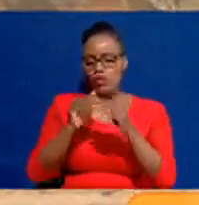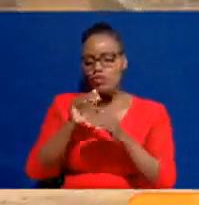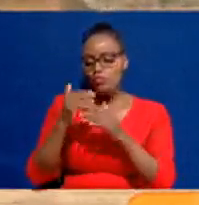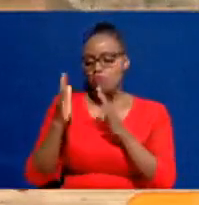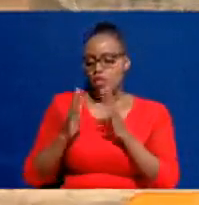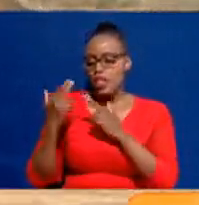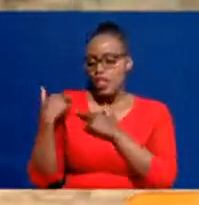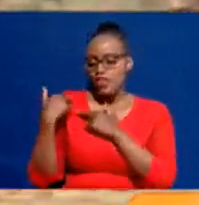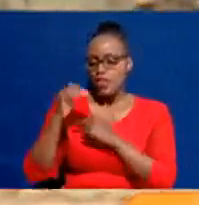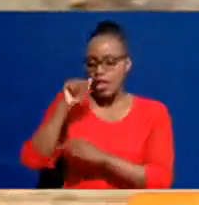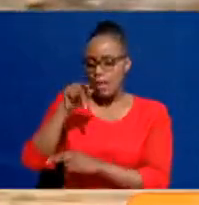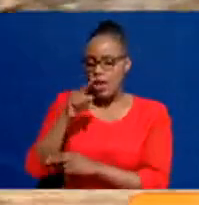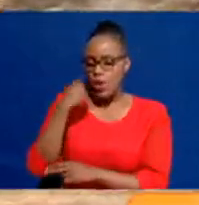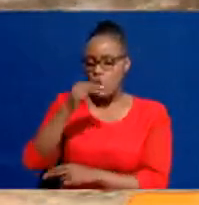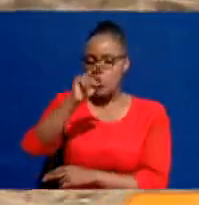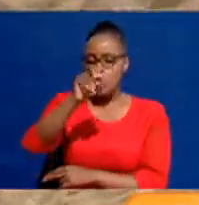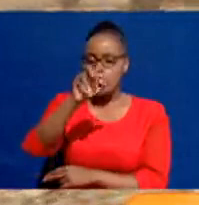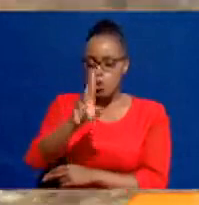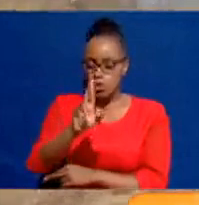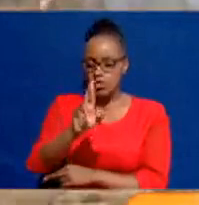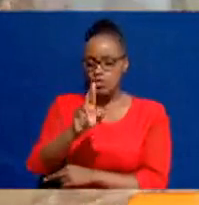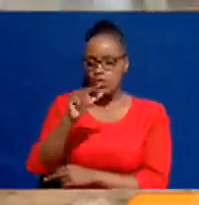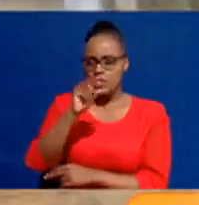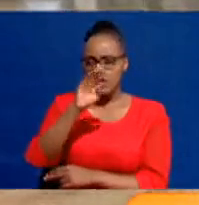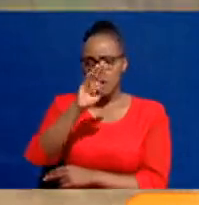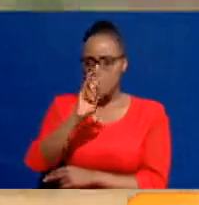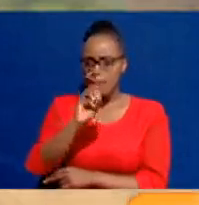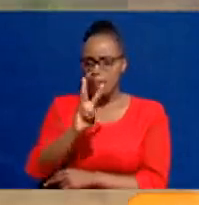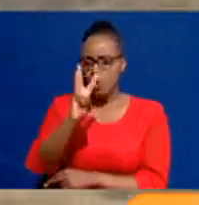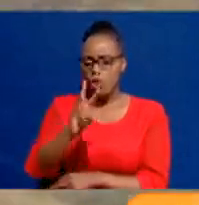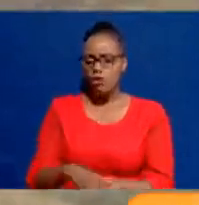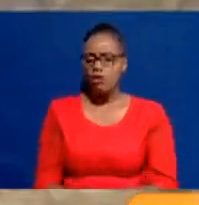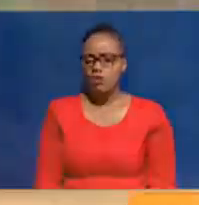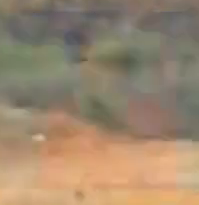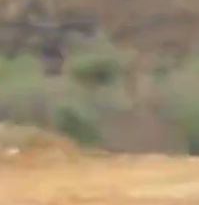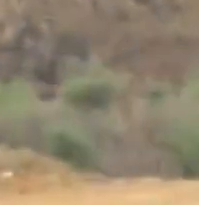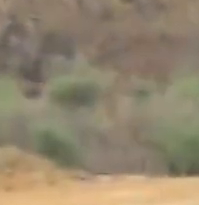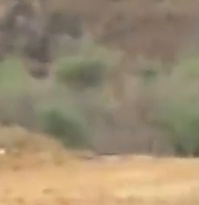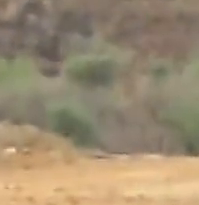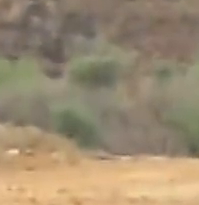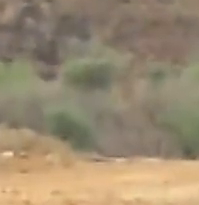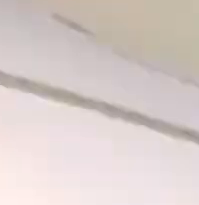Administration Police, Noor Gabo. Hassan Mogambi, Citizen TV. The bombardments come of